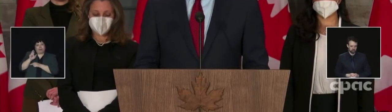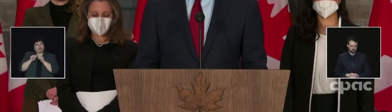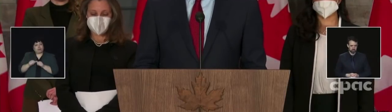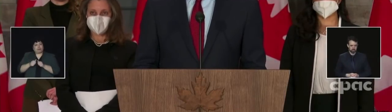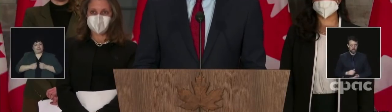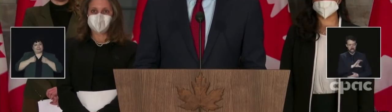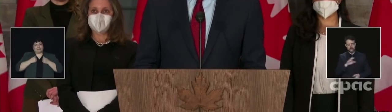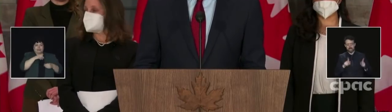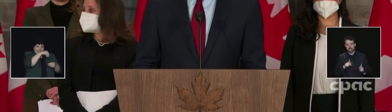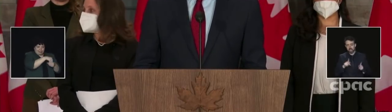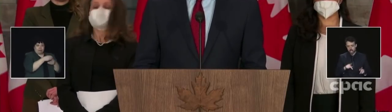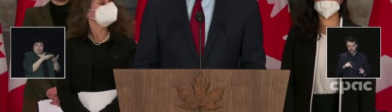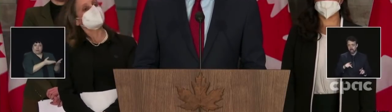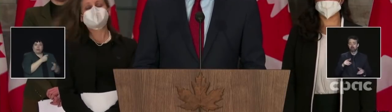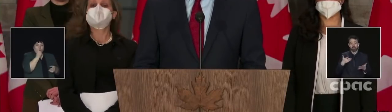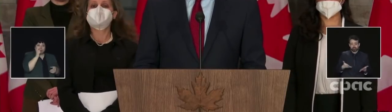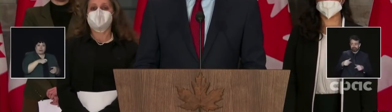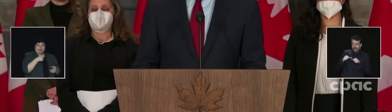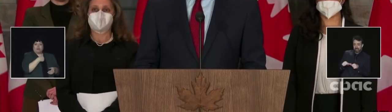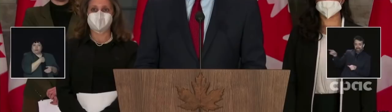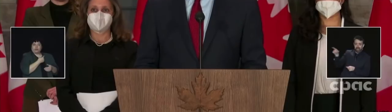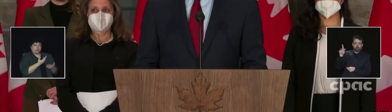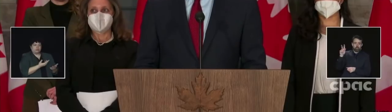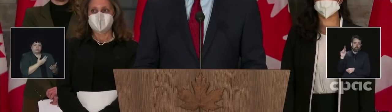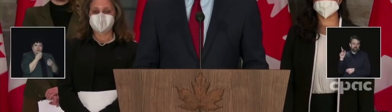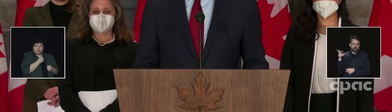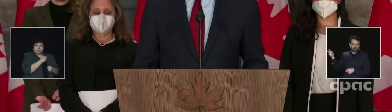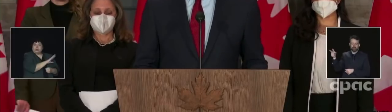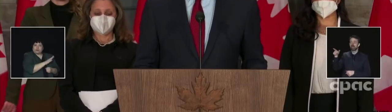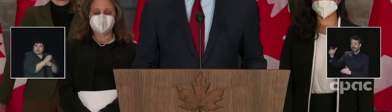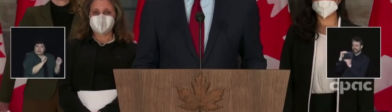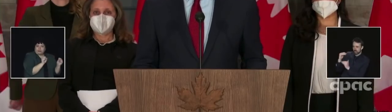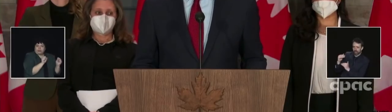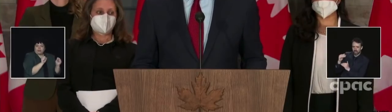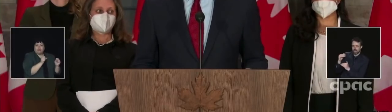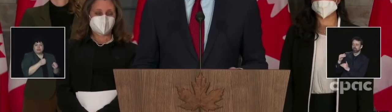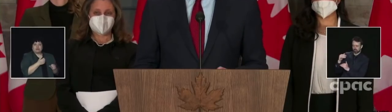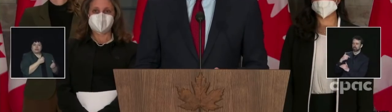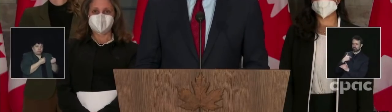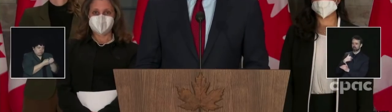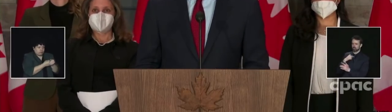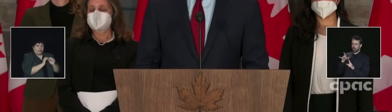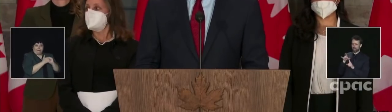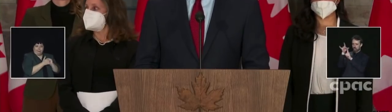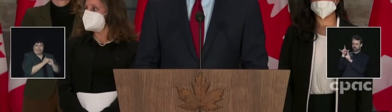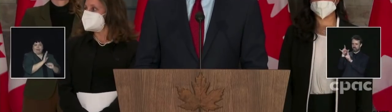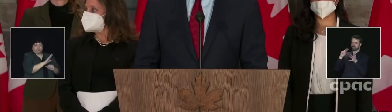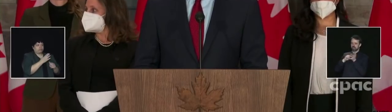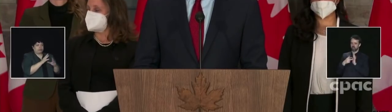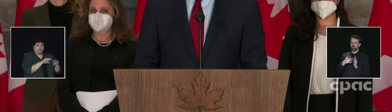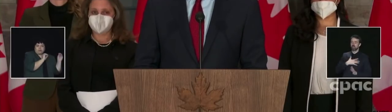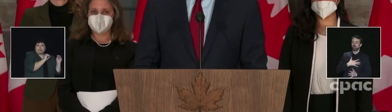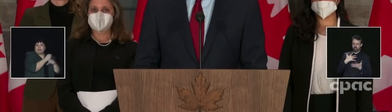your safety and security are now our top priority. We also want to make sure that you can get to safety. We have